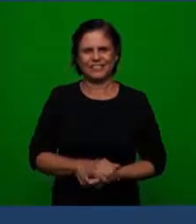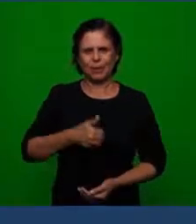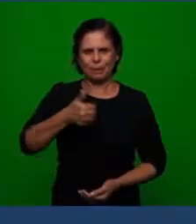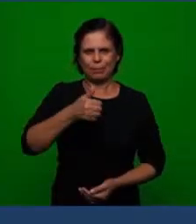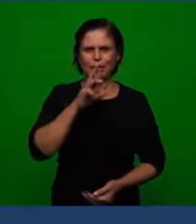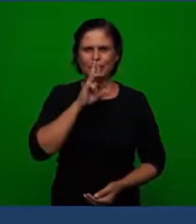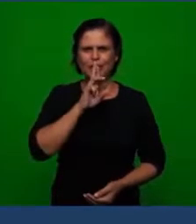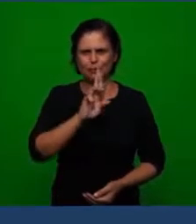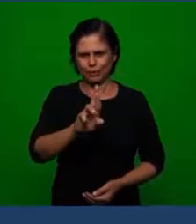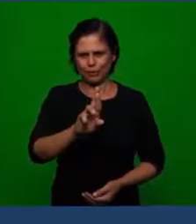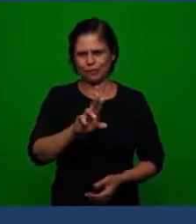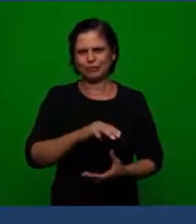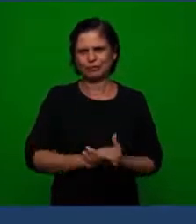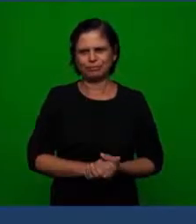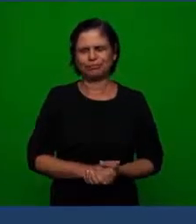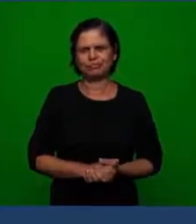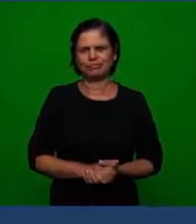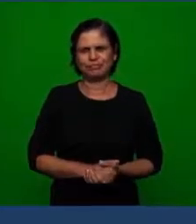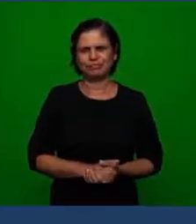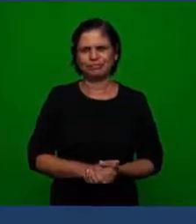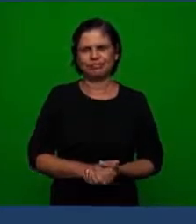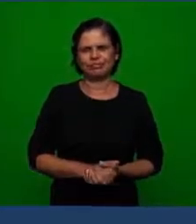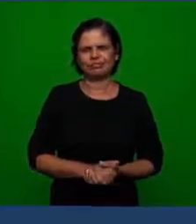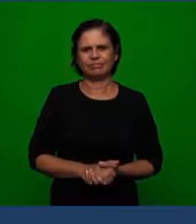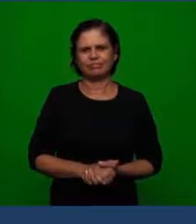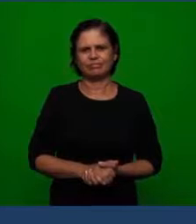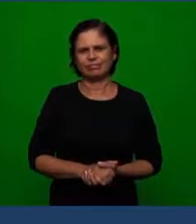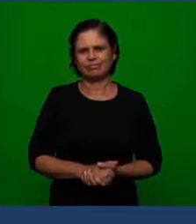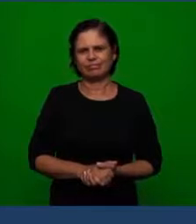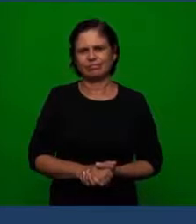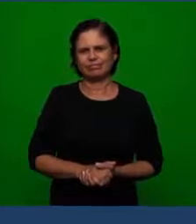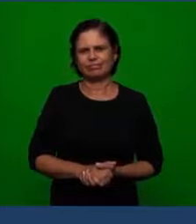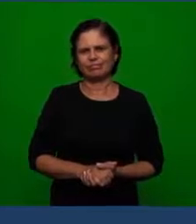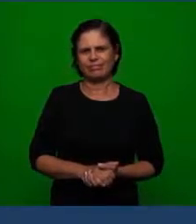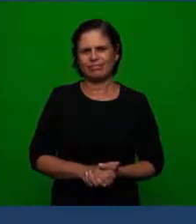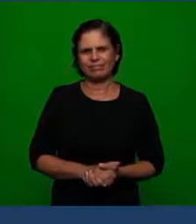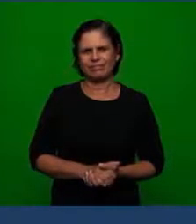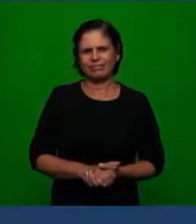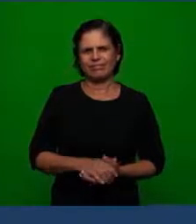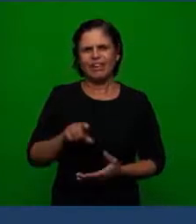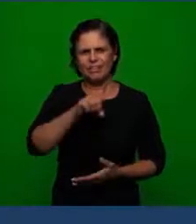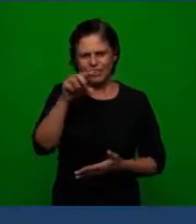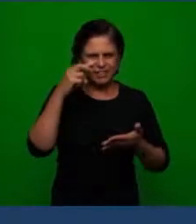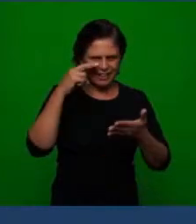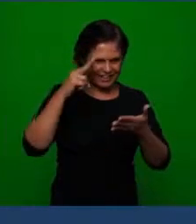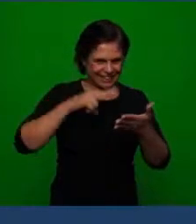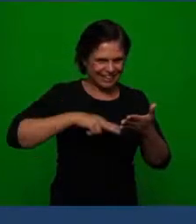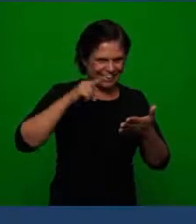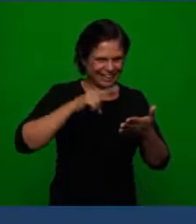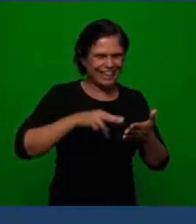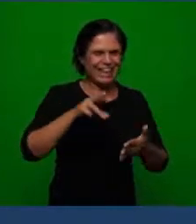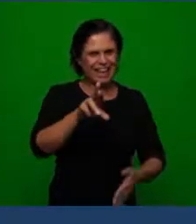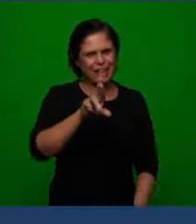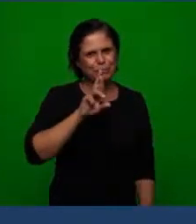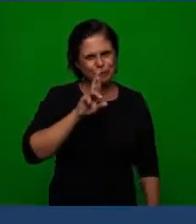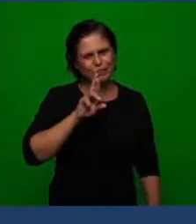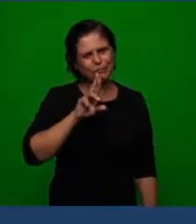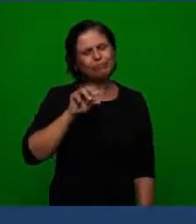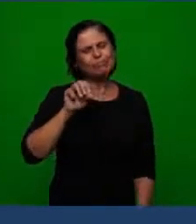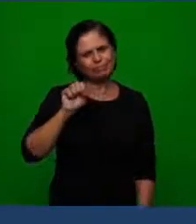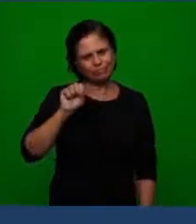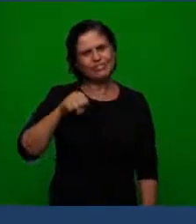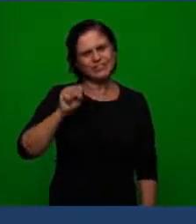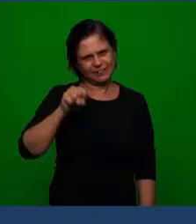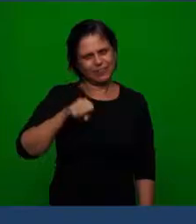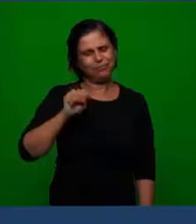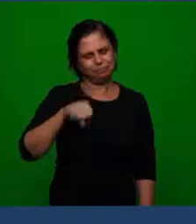so now let's go to the first answer the first answer is we don't even need read the Bible who are the following the